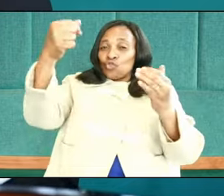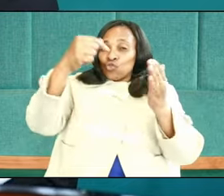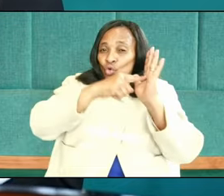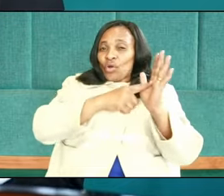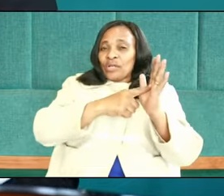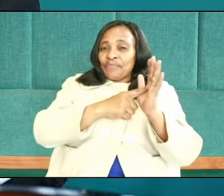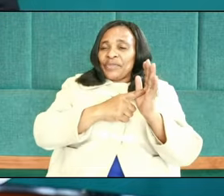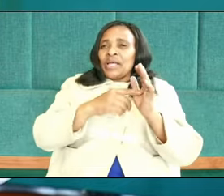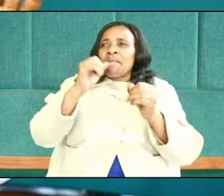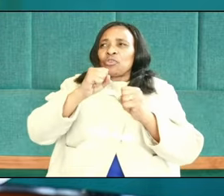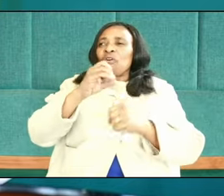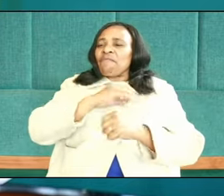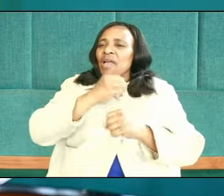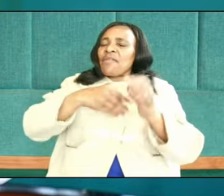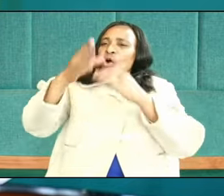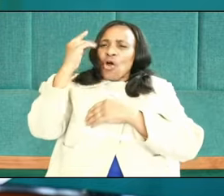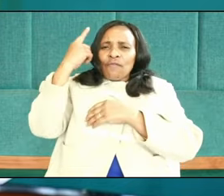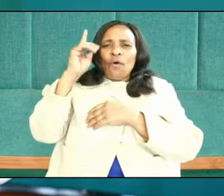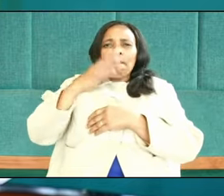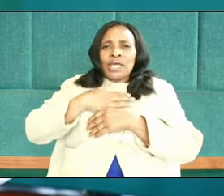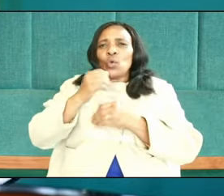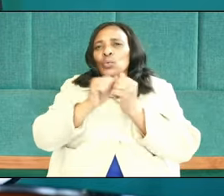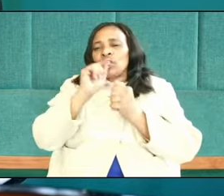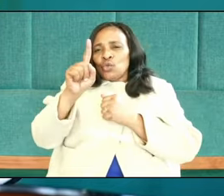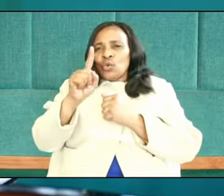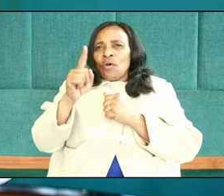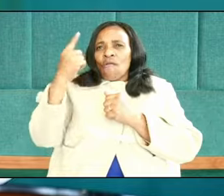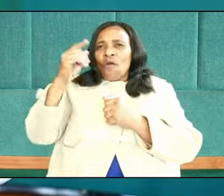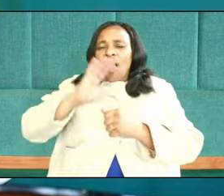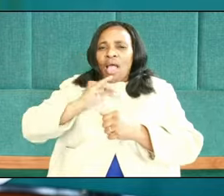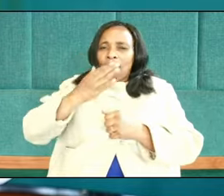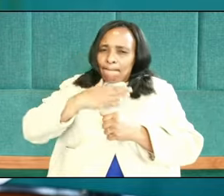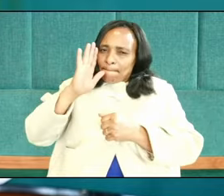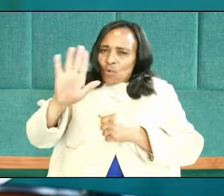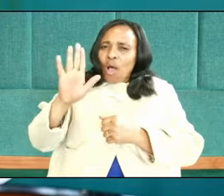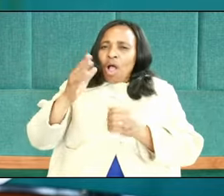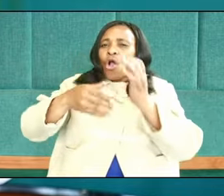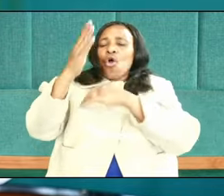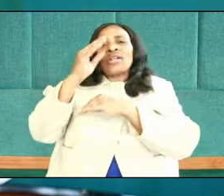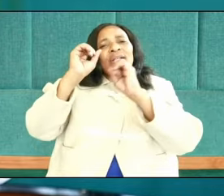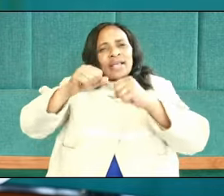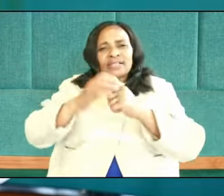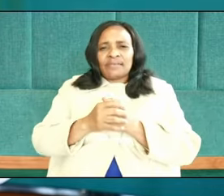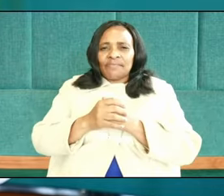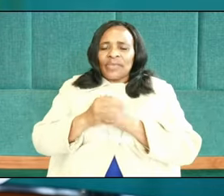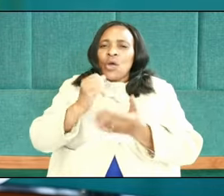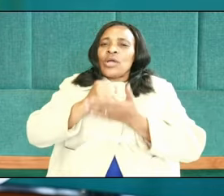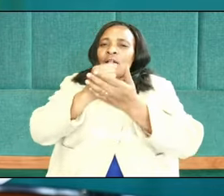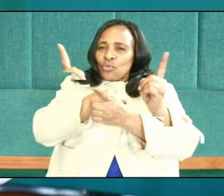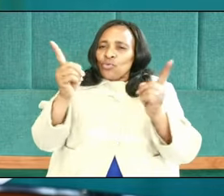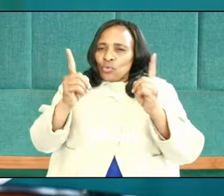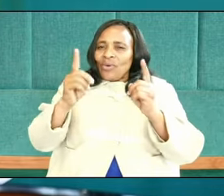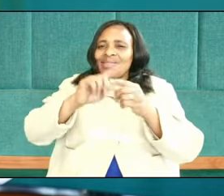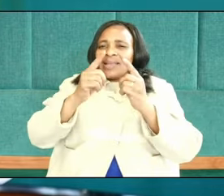verse number 10, he says, fear not, for I am with you. Be not dismayed, for I am your God. I will strengthen you. Yes, I will help you and